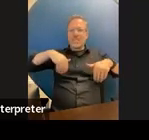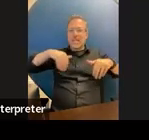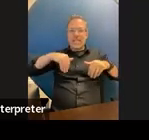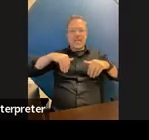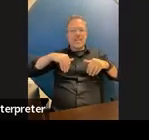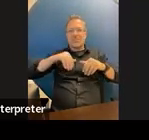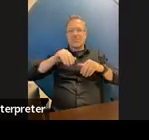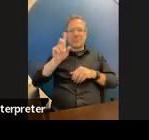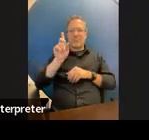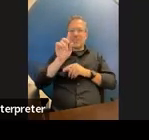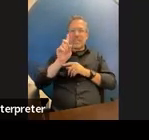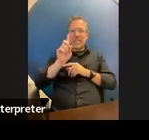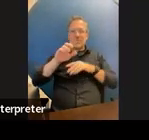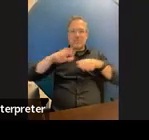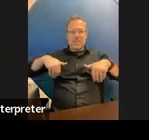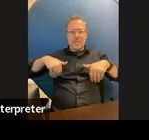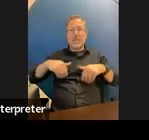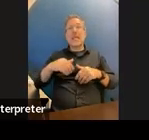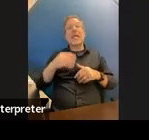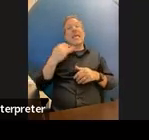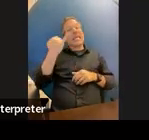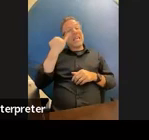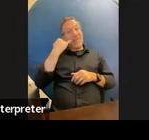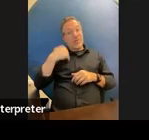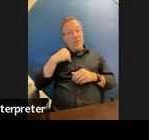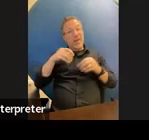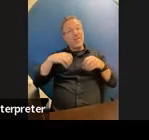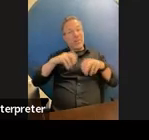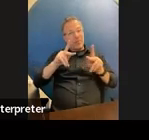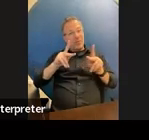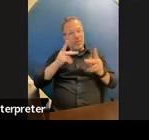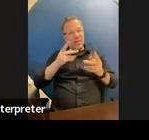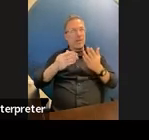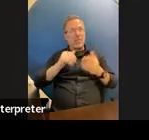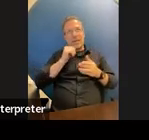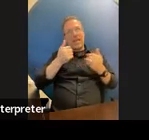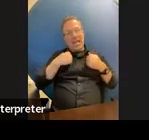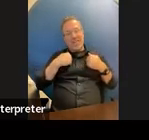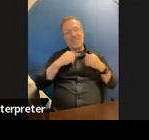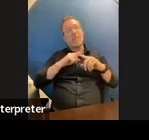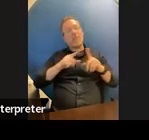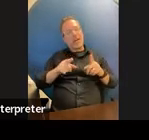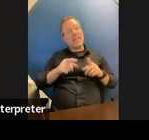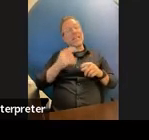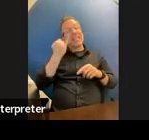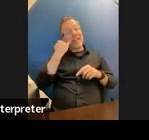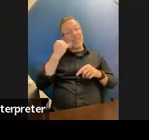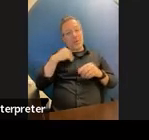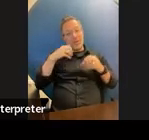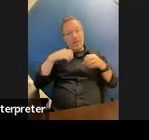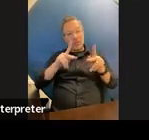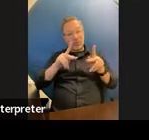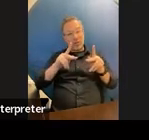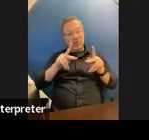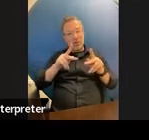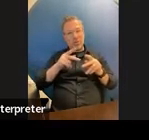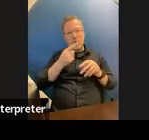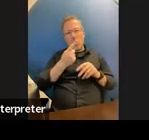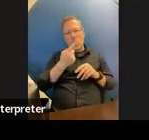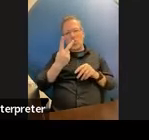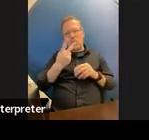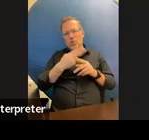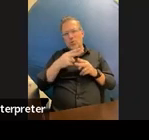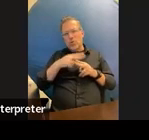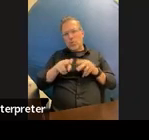which i know you often probably don't um but if you have the opportunity to just do a couple quick probes with the child